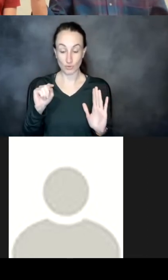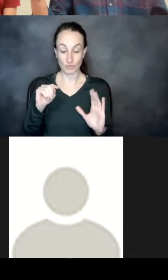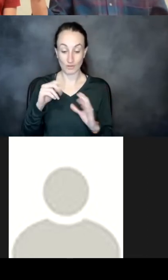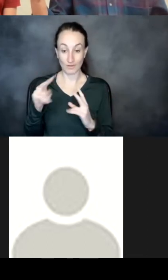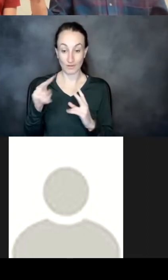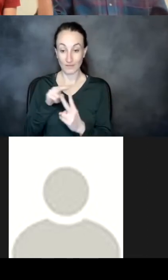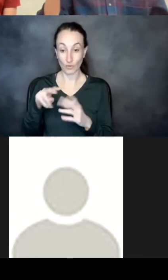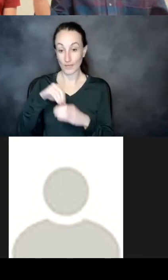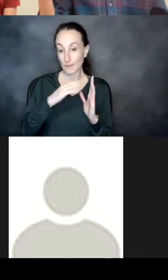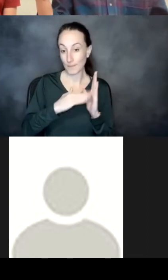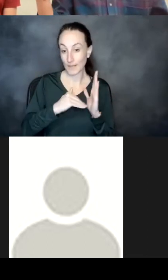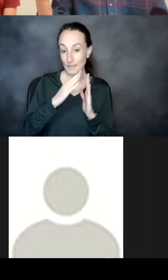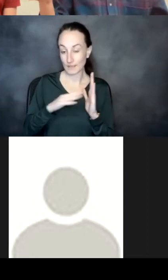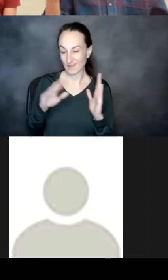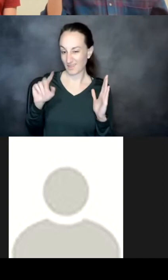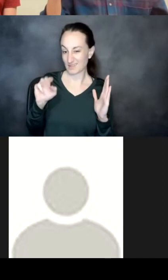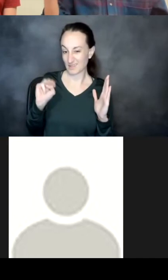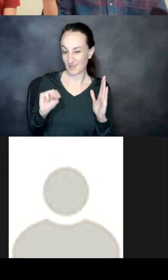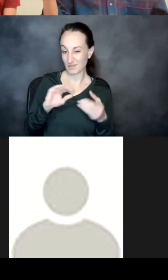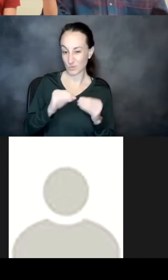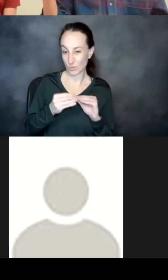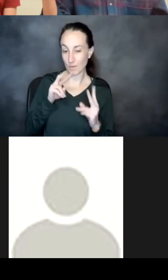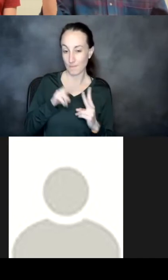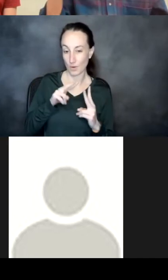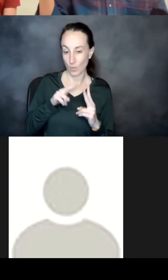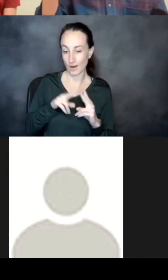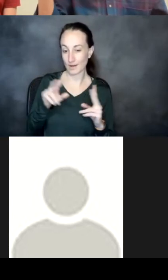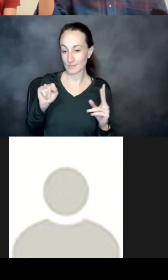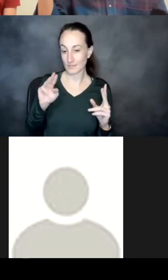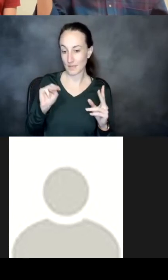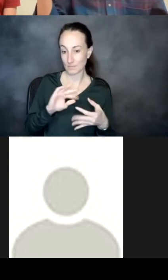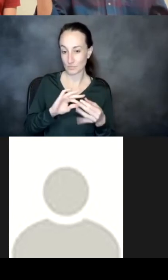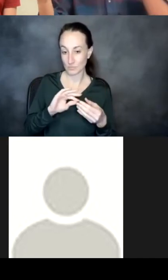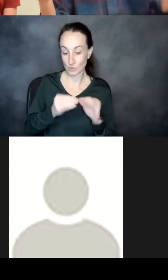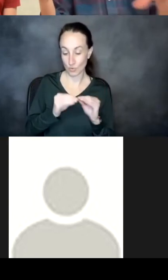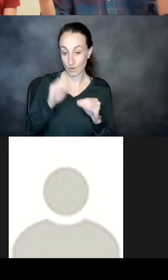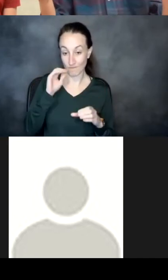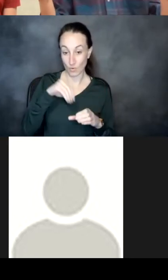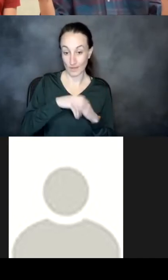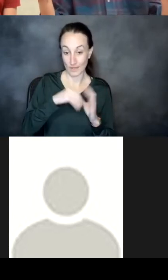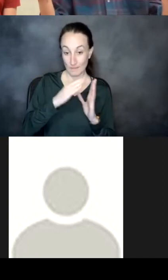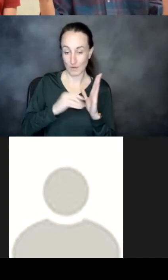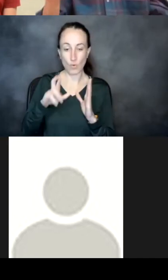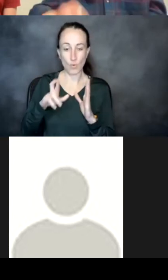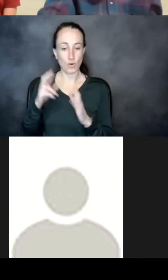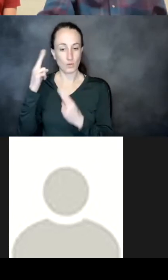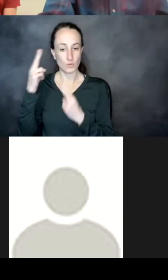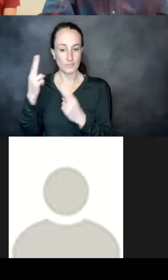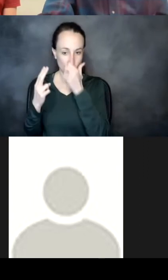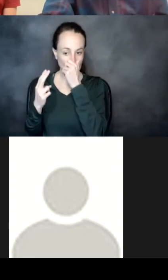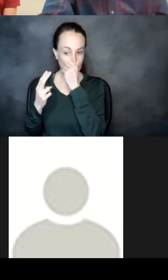uh the tm score the pairwise tm score for internally for in painting or internally for hallucination